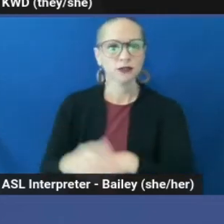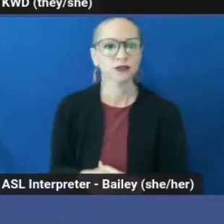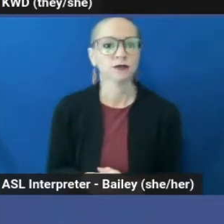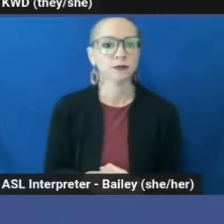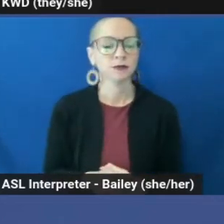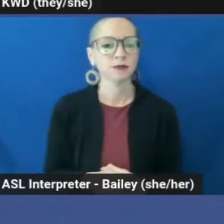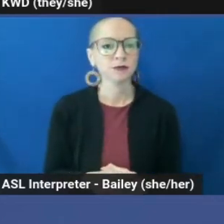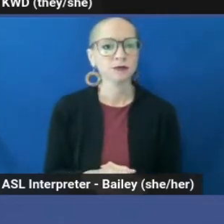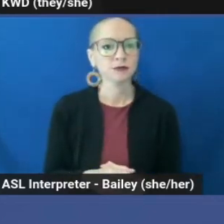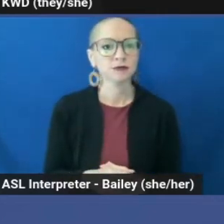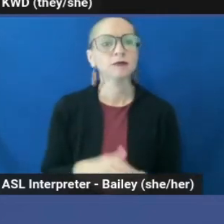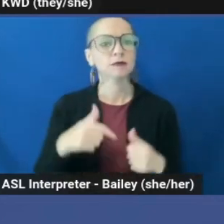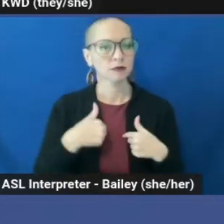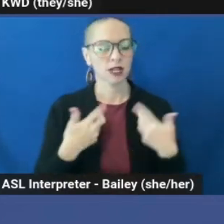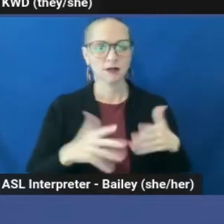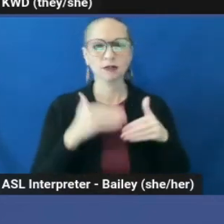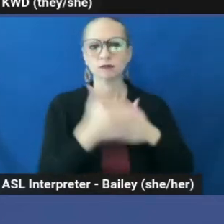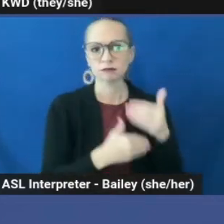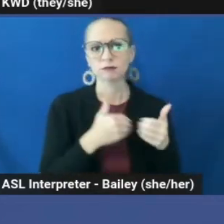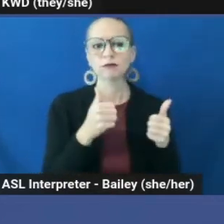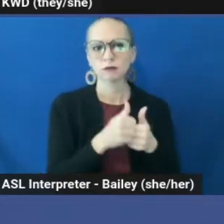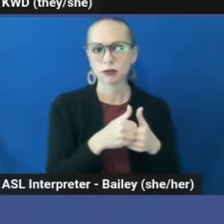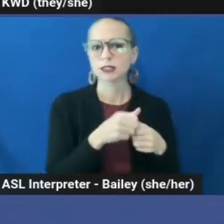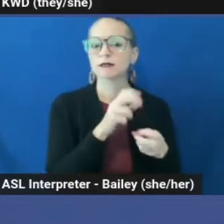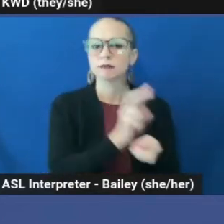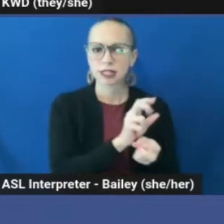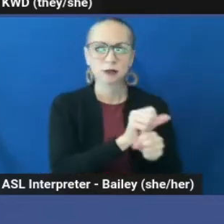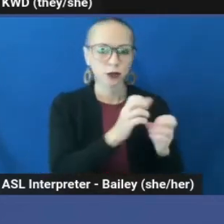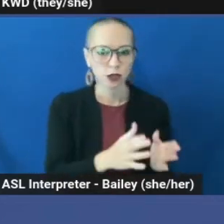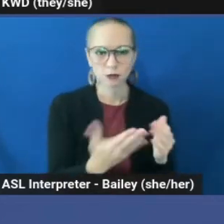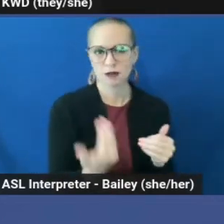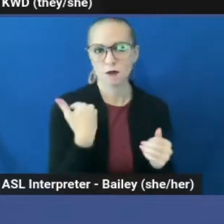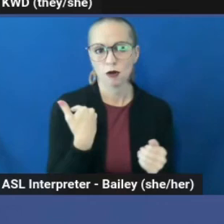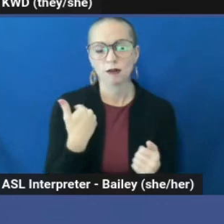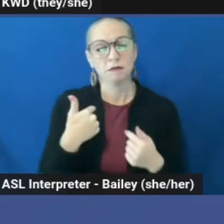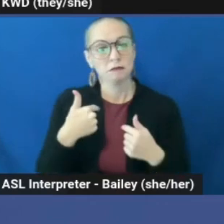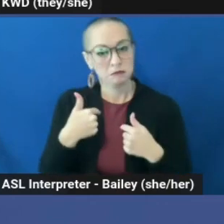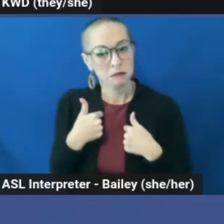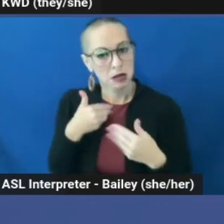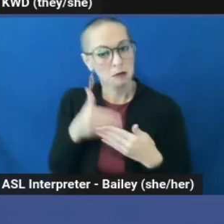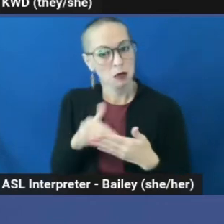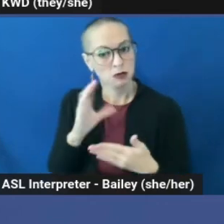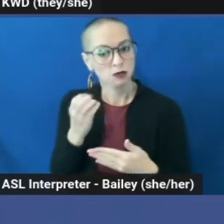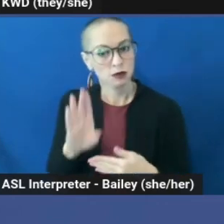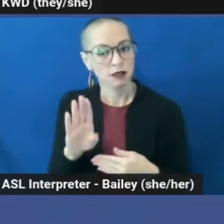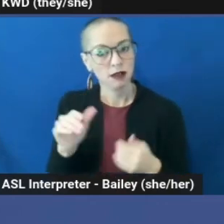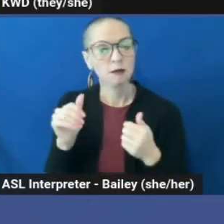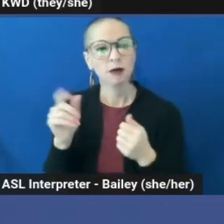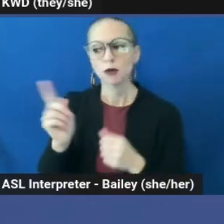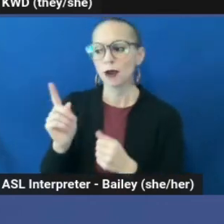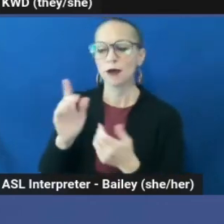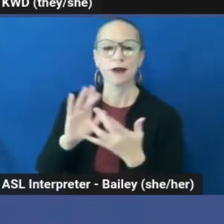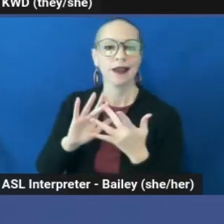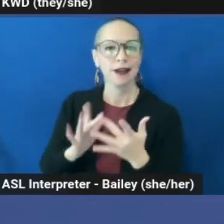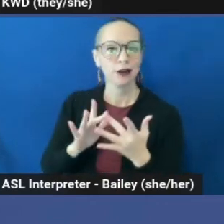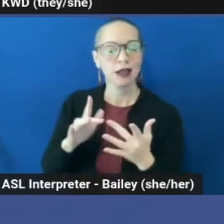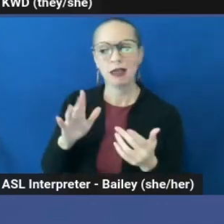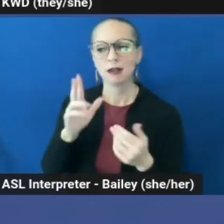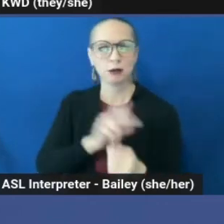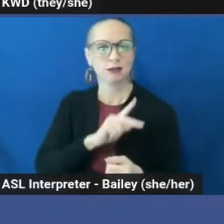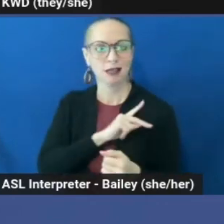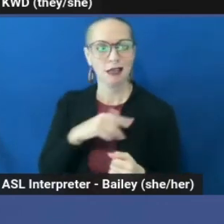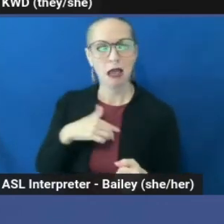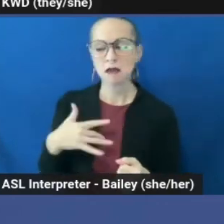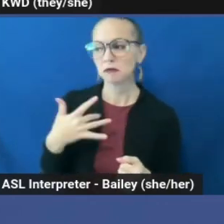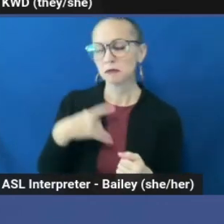I have processed grief with a sex worker before. I happened to be near a club where an internet personality I felt was a strong and